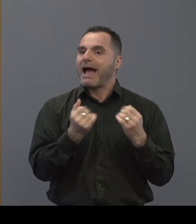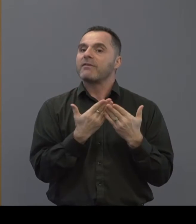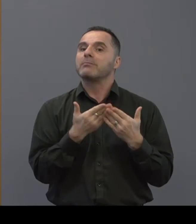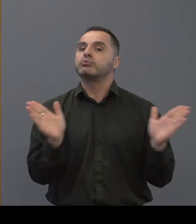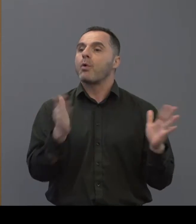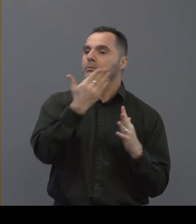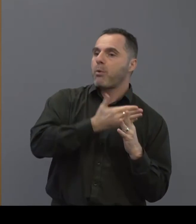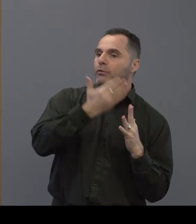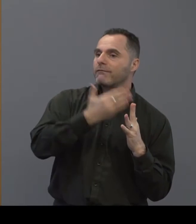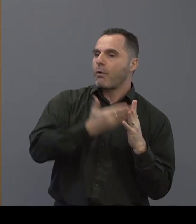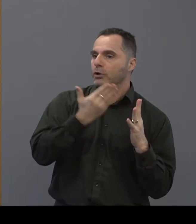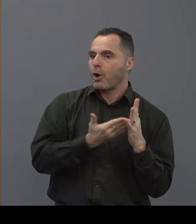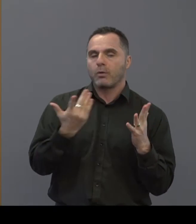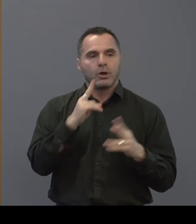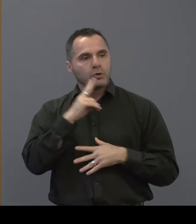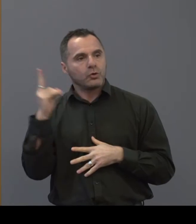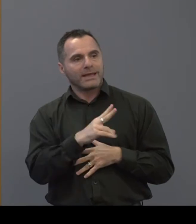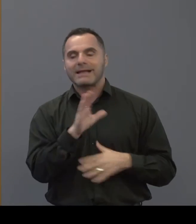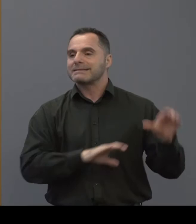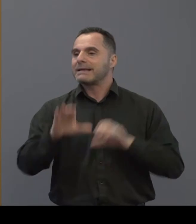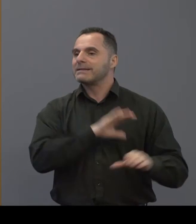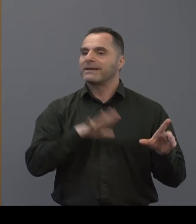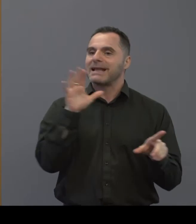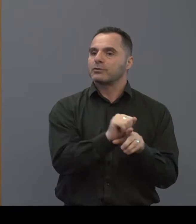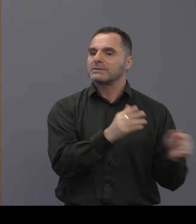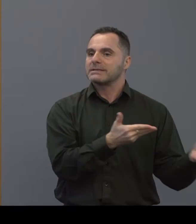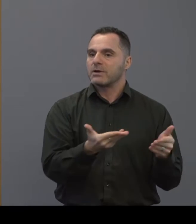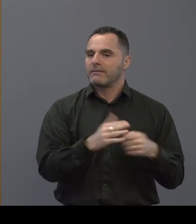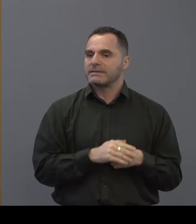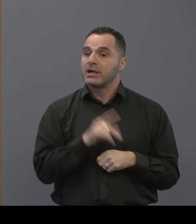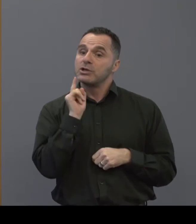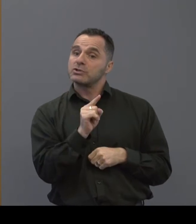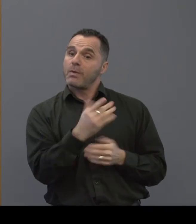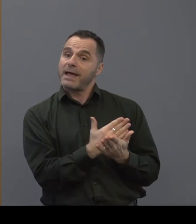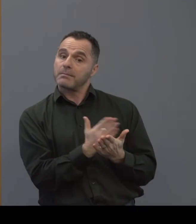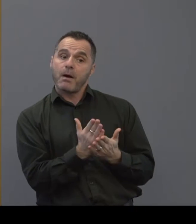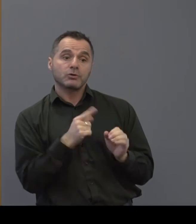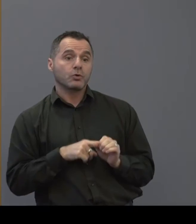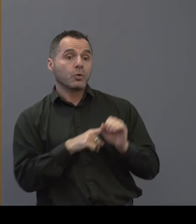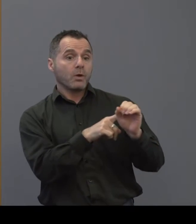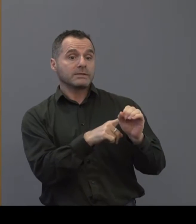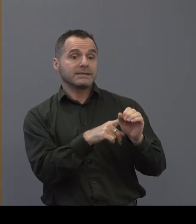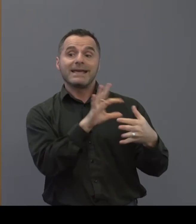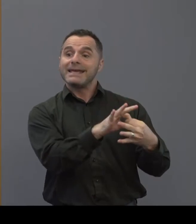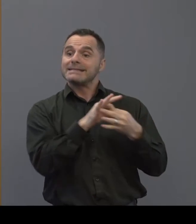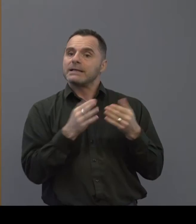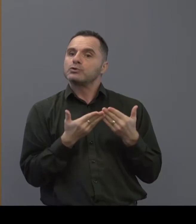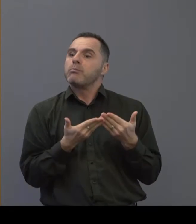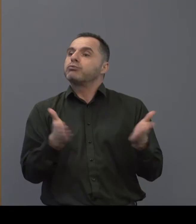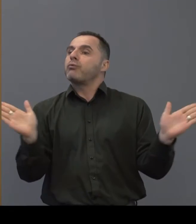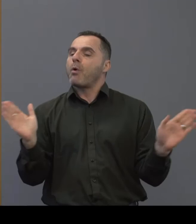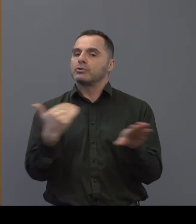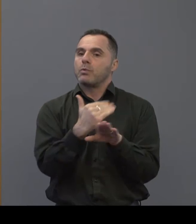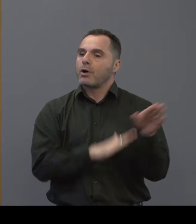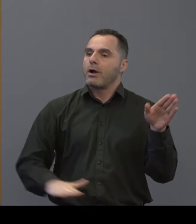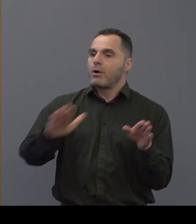portfolio around all scientific and diagnostic services so this aspect particularly around quality is linked to a broader piece around